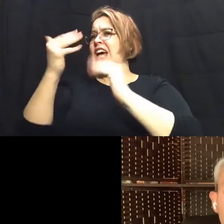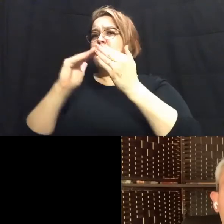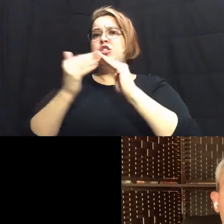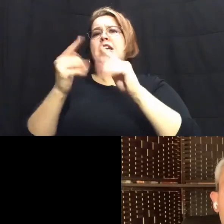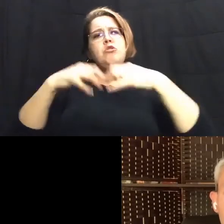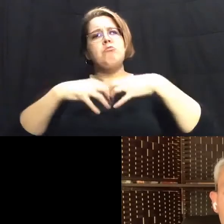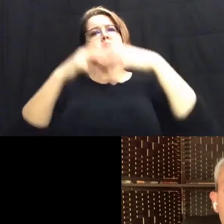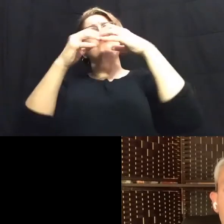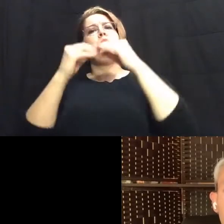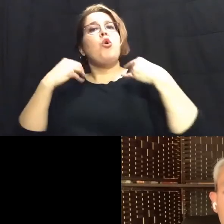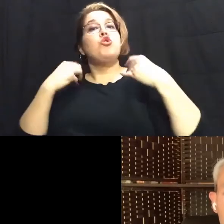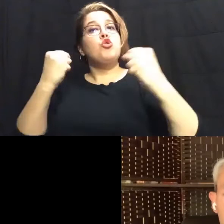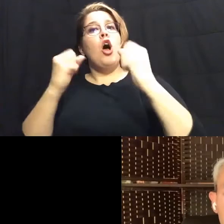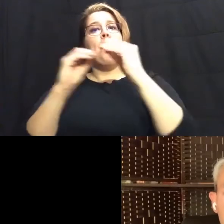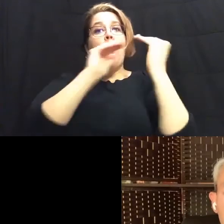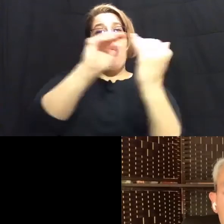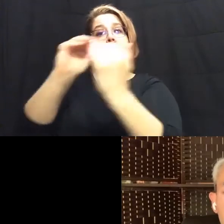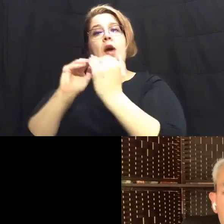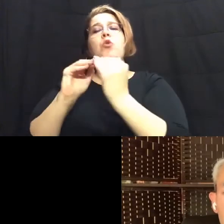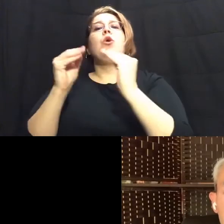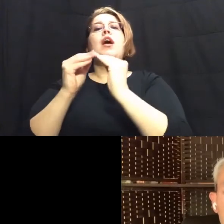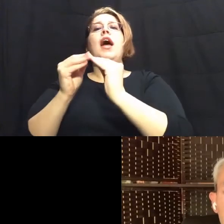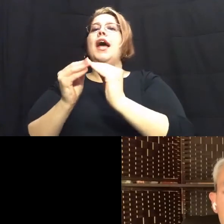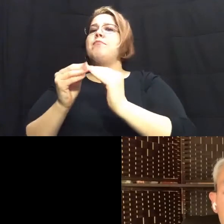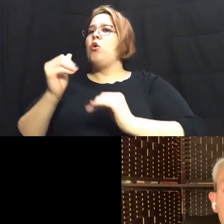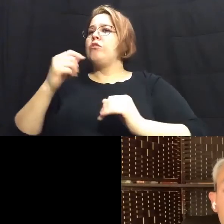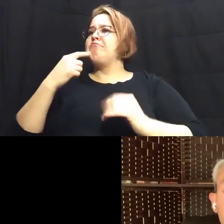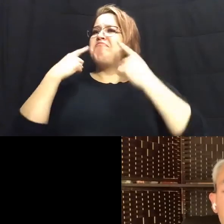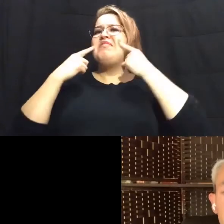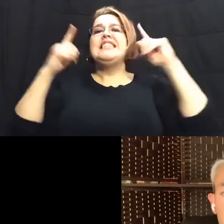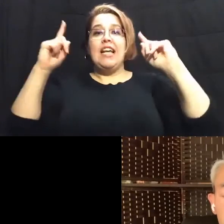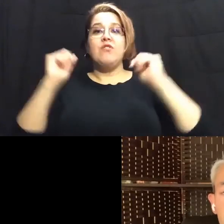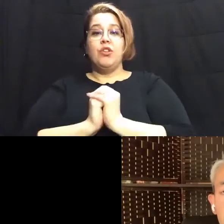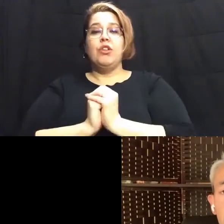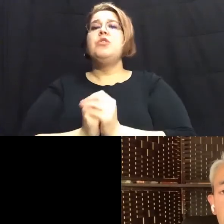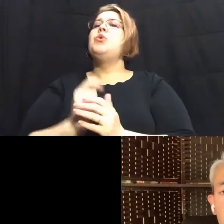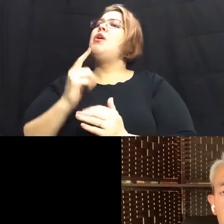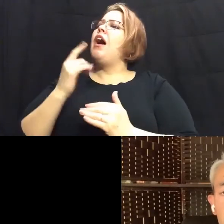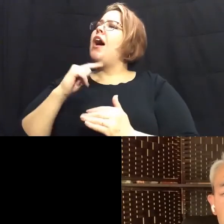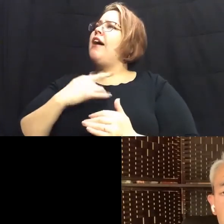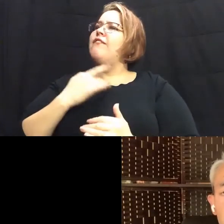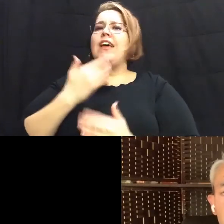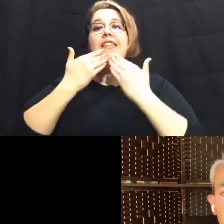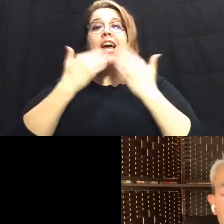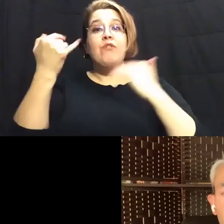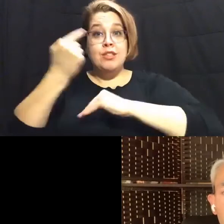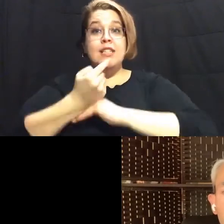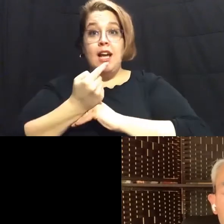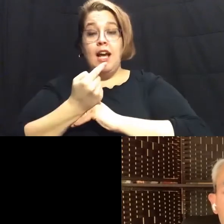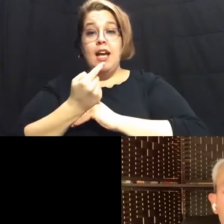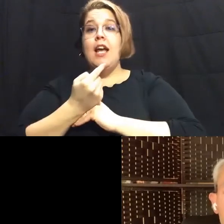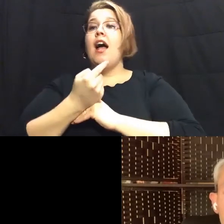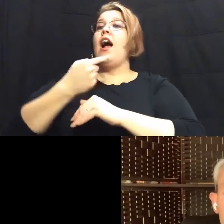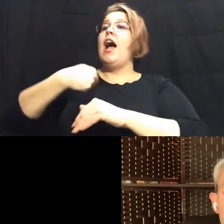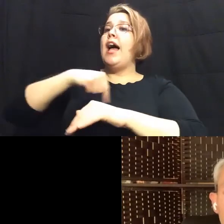stronger more equitable and more resilient from this pandemic i'm very grateful that today as we uh work